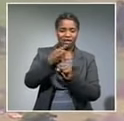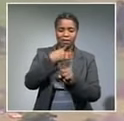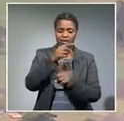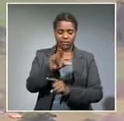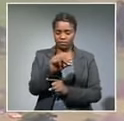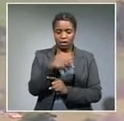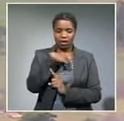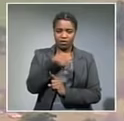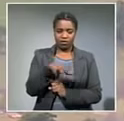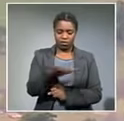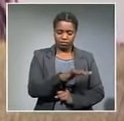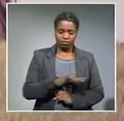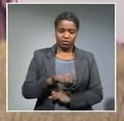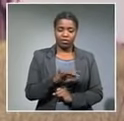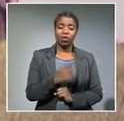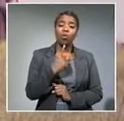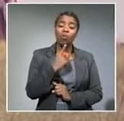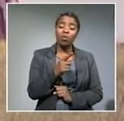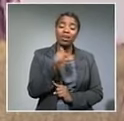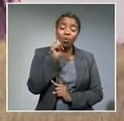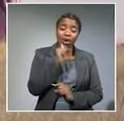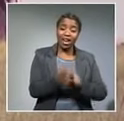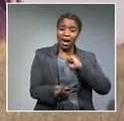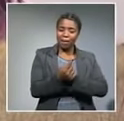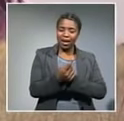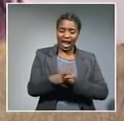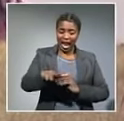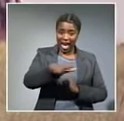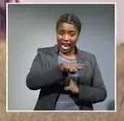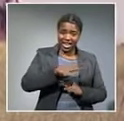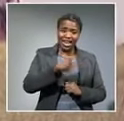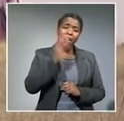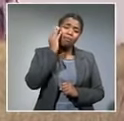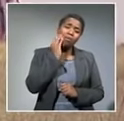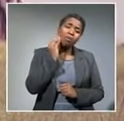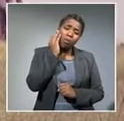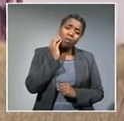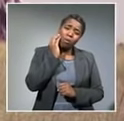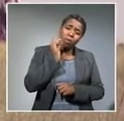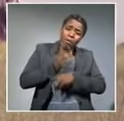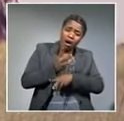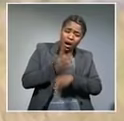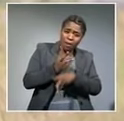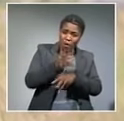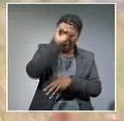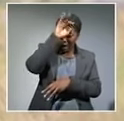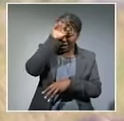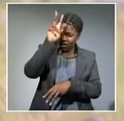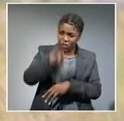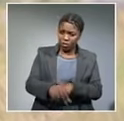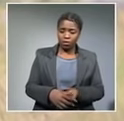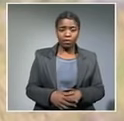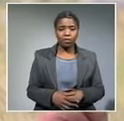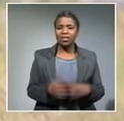to the mining in the area, says it can't give up the land of their forefathers to mining interests. We have